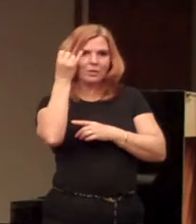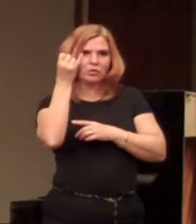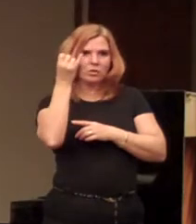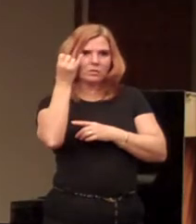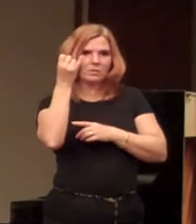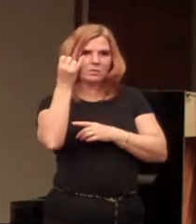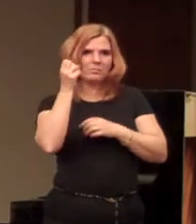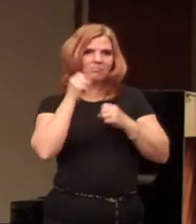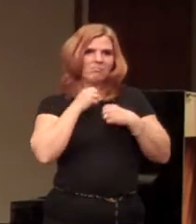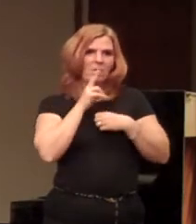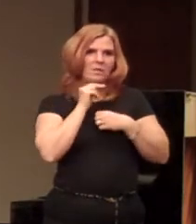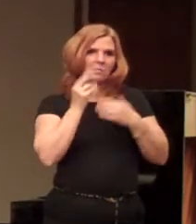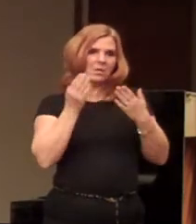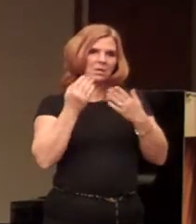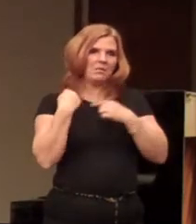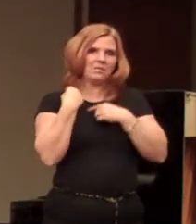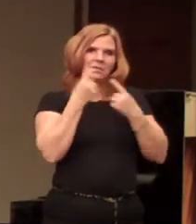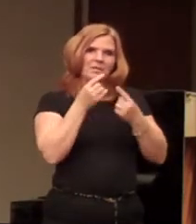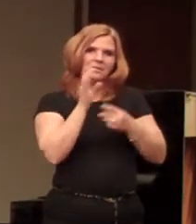around since 1850.